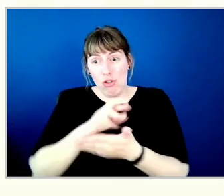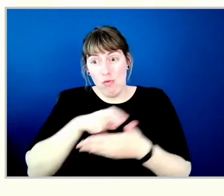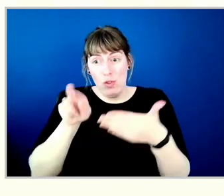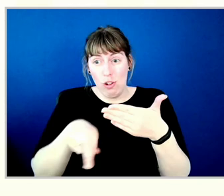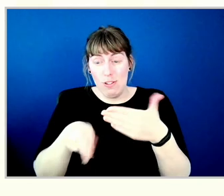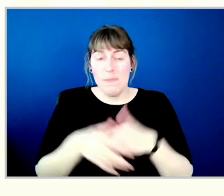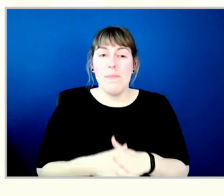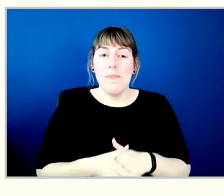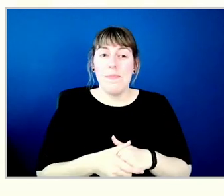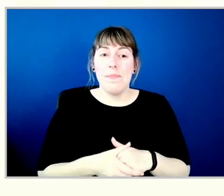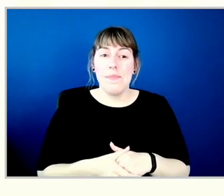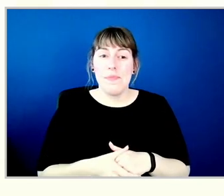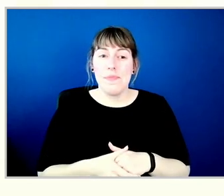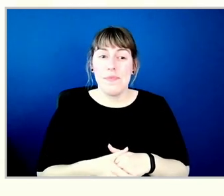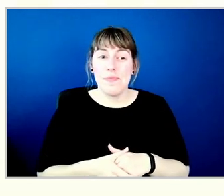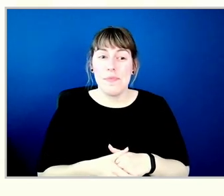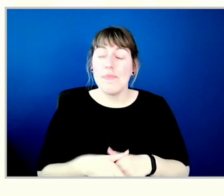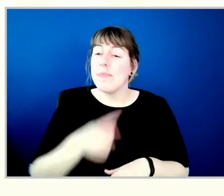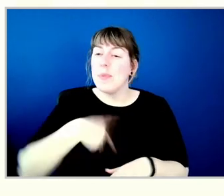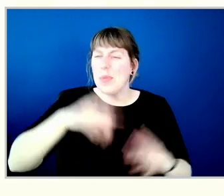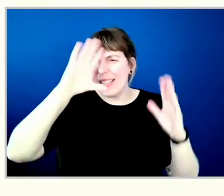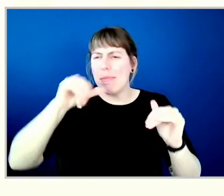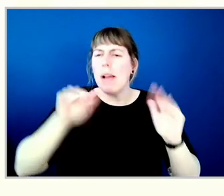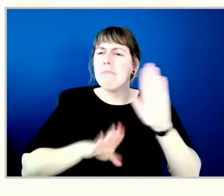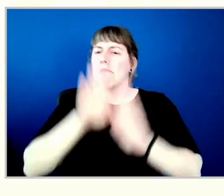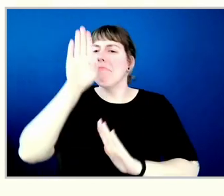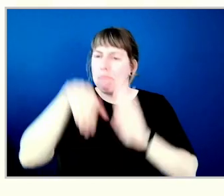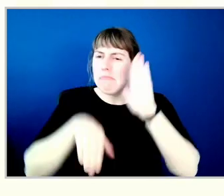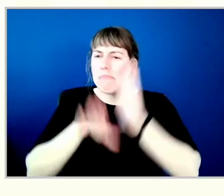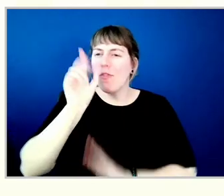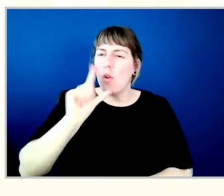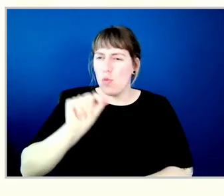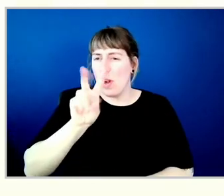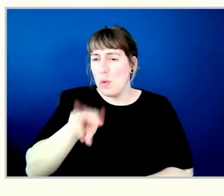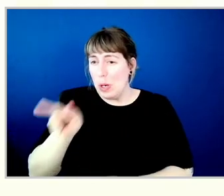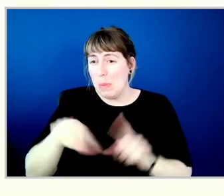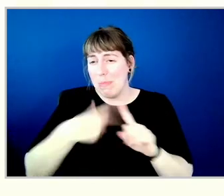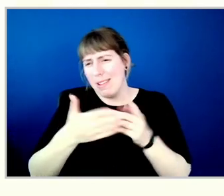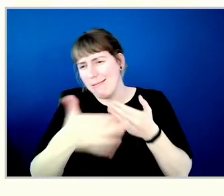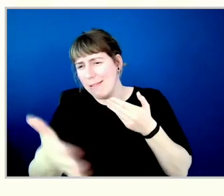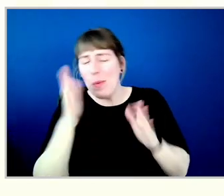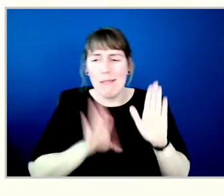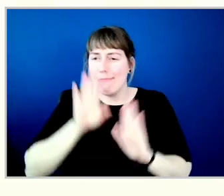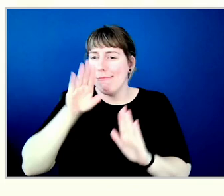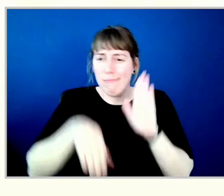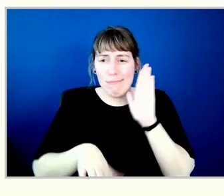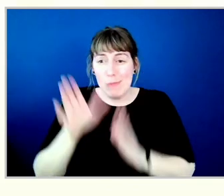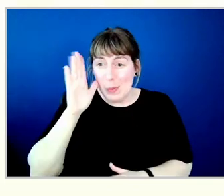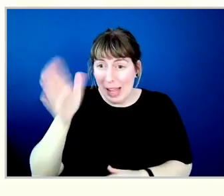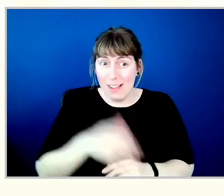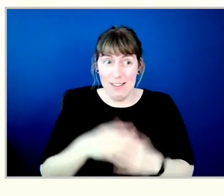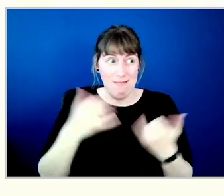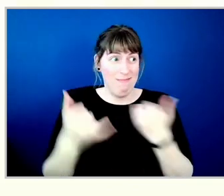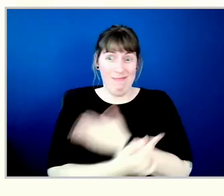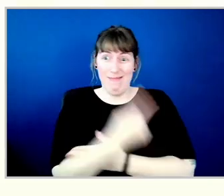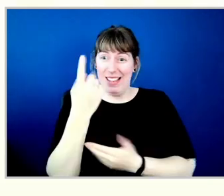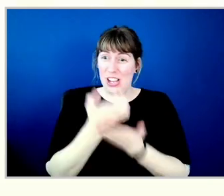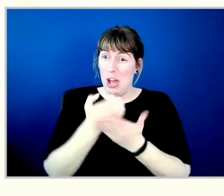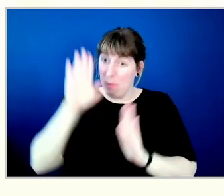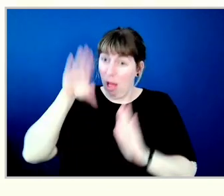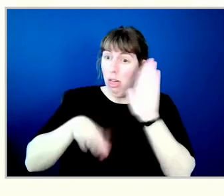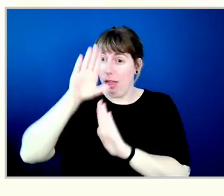As such, we certainly expect ups and downs in 2022 and beyond, especially given the uncertainty facing the economy today.